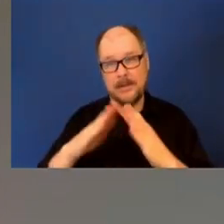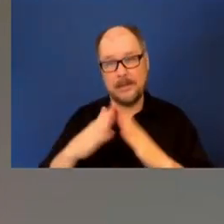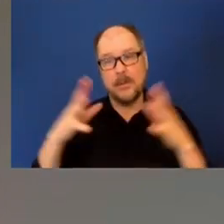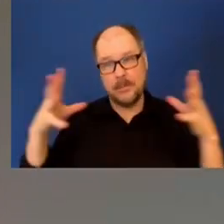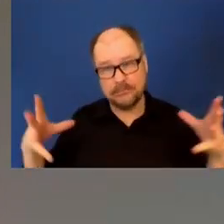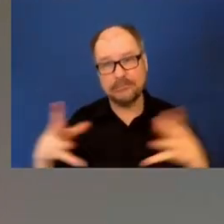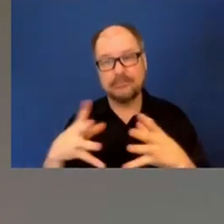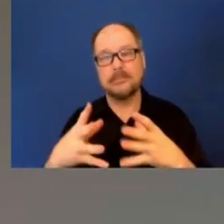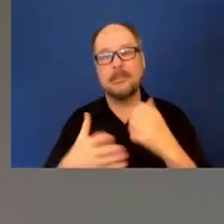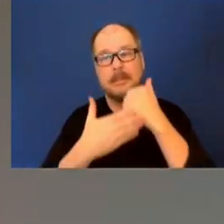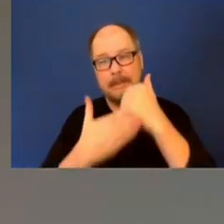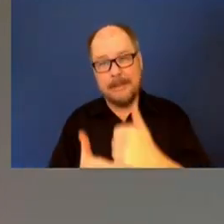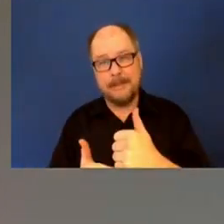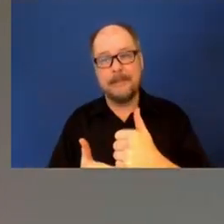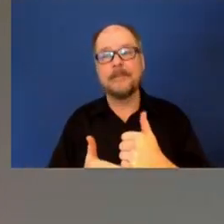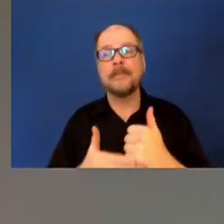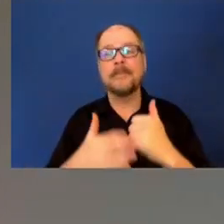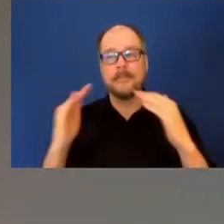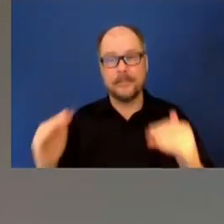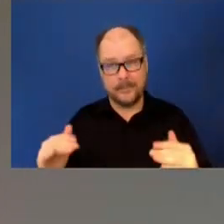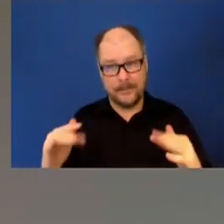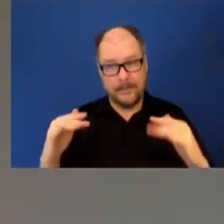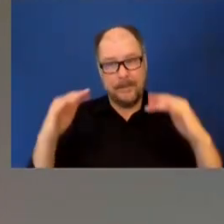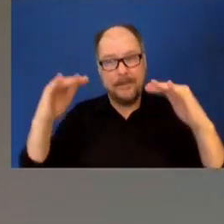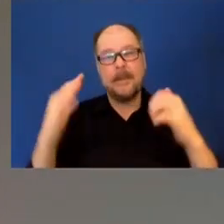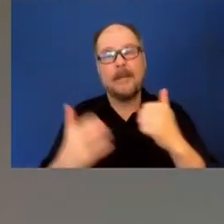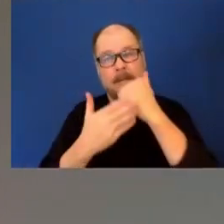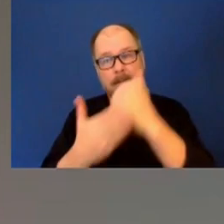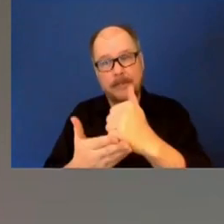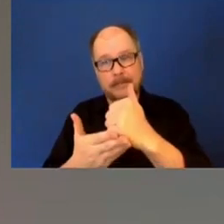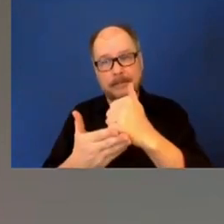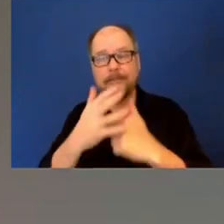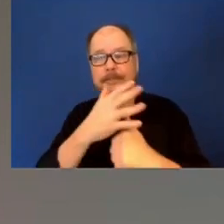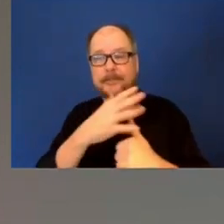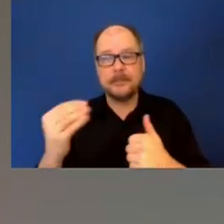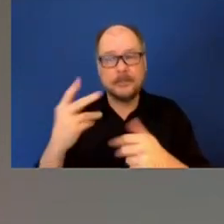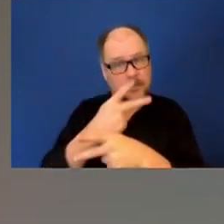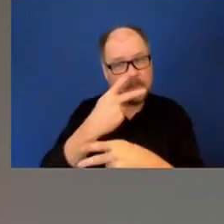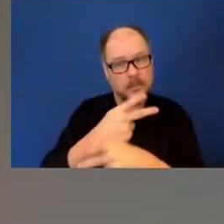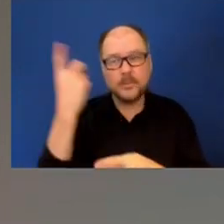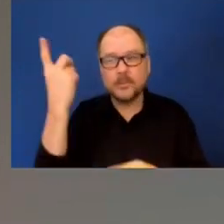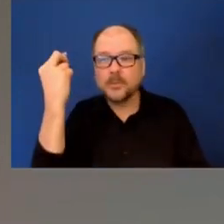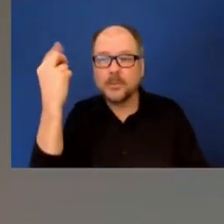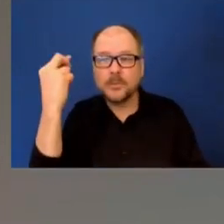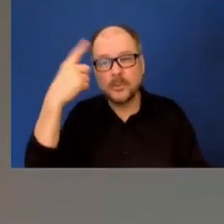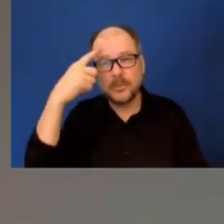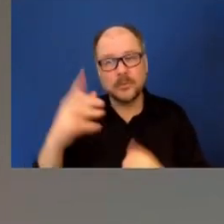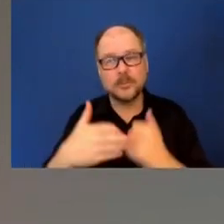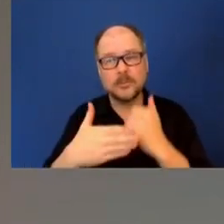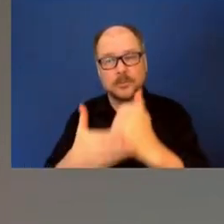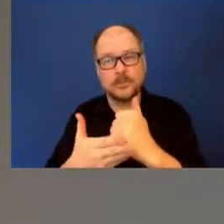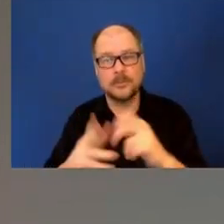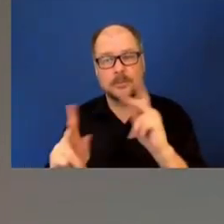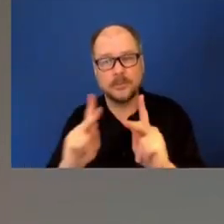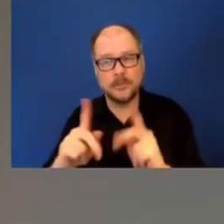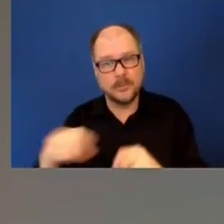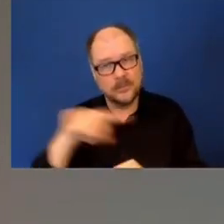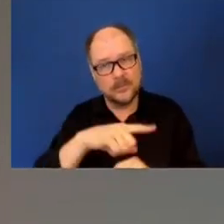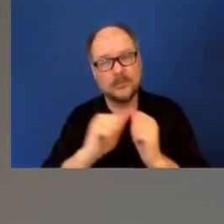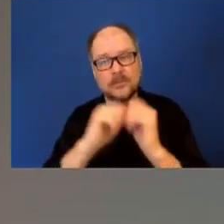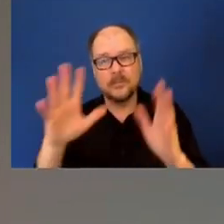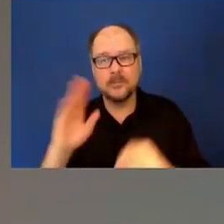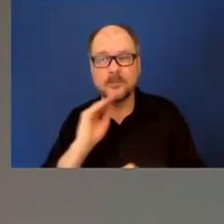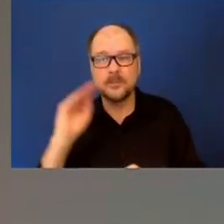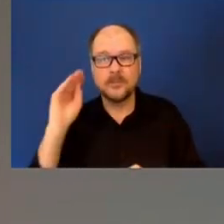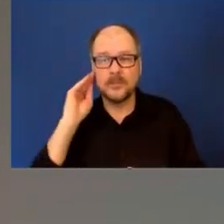this issue on a bigger level and to figure out what we're going to do long term around these kinds of encampments because